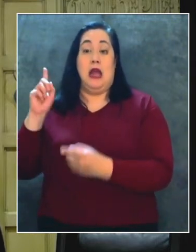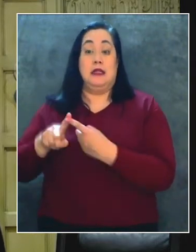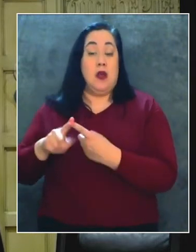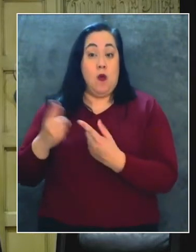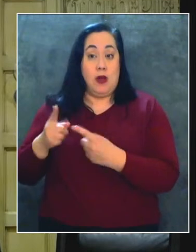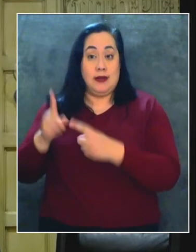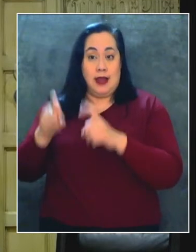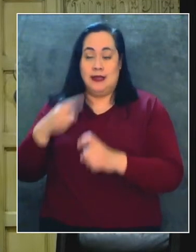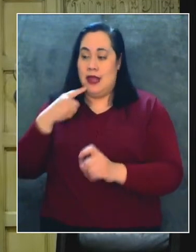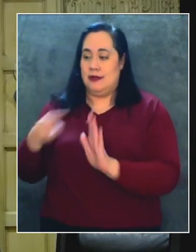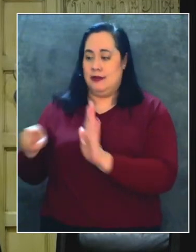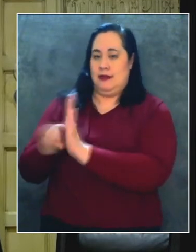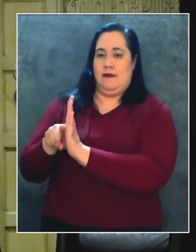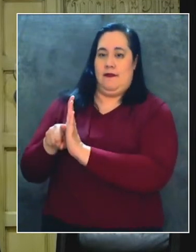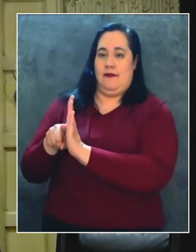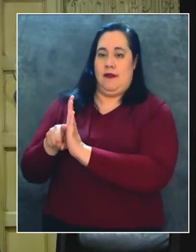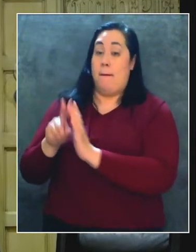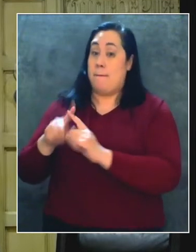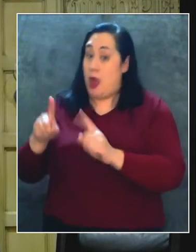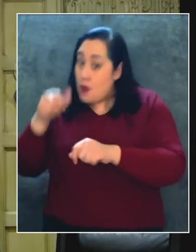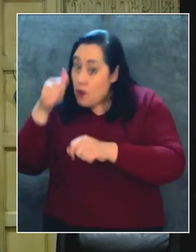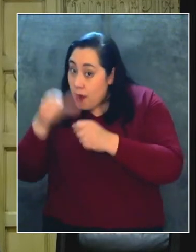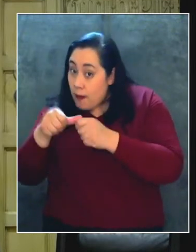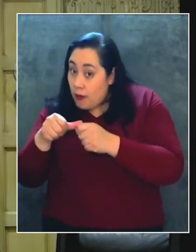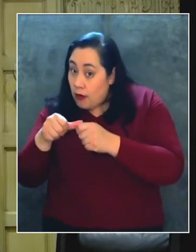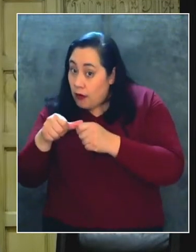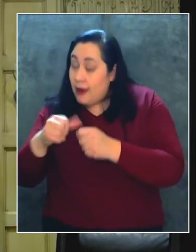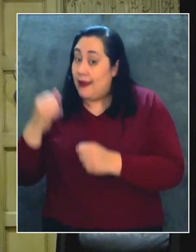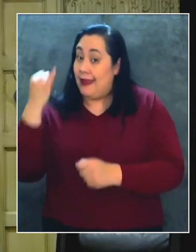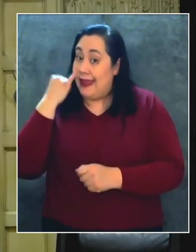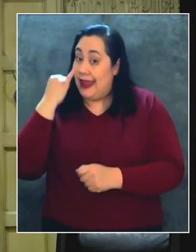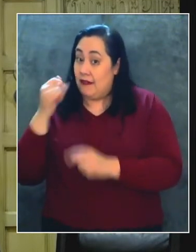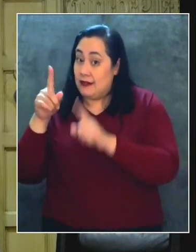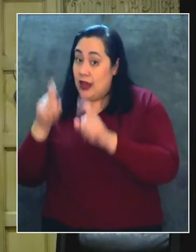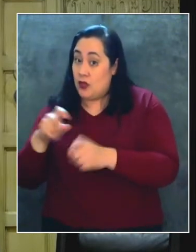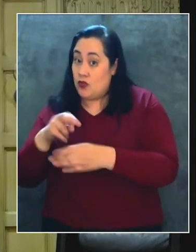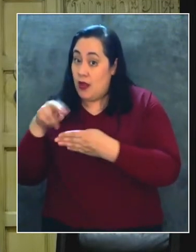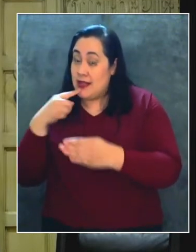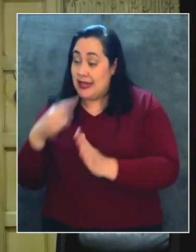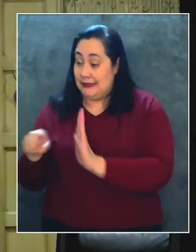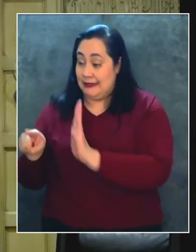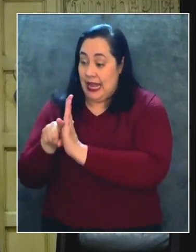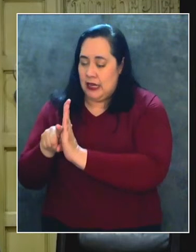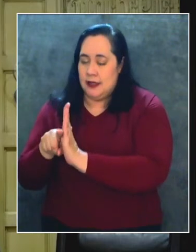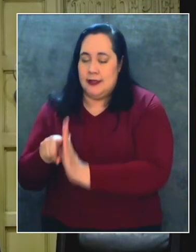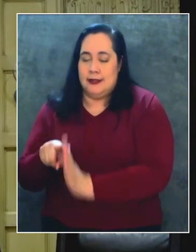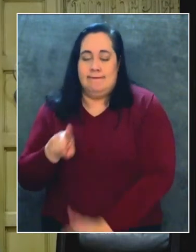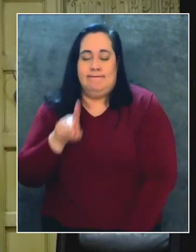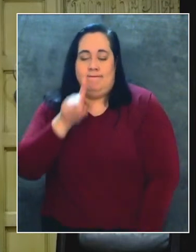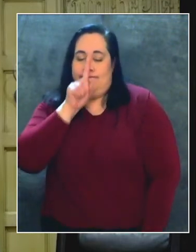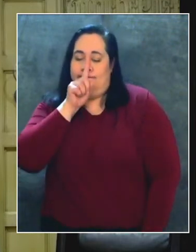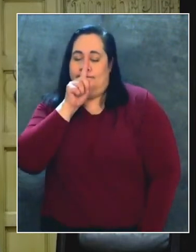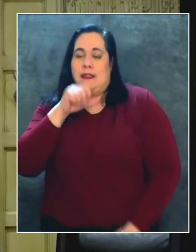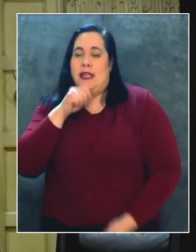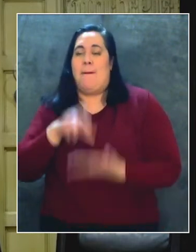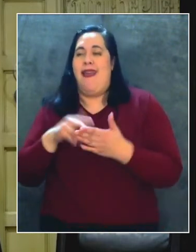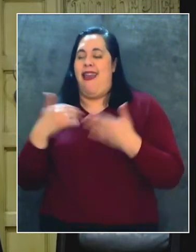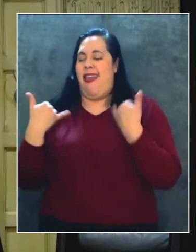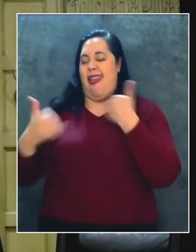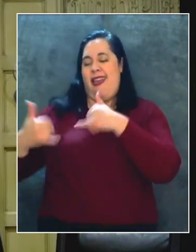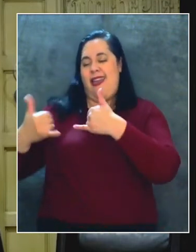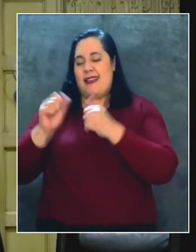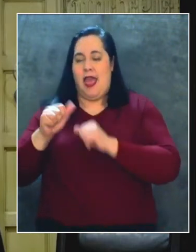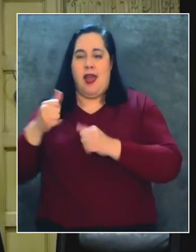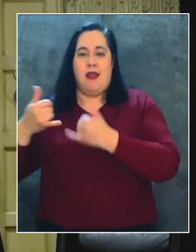Pero recuerde, un resultado de prueba negativo no significa que puede irse de fiesta.